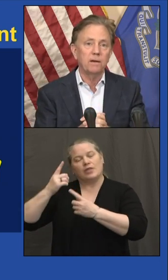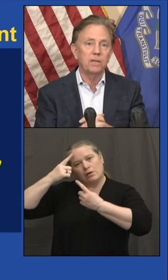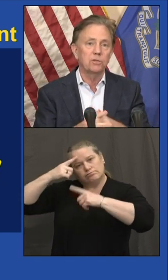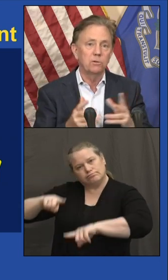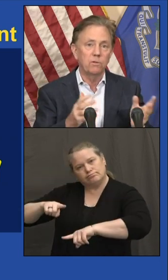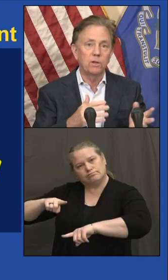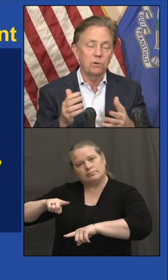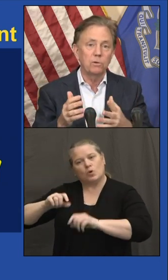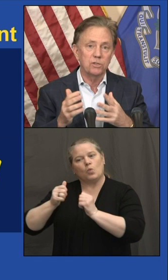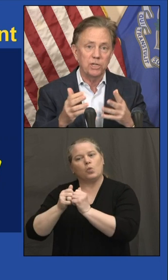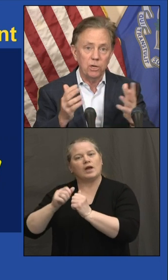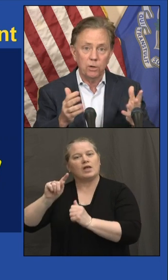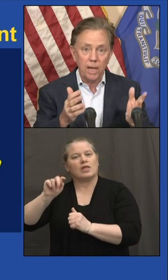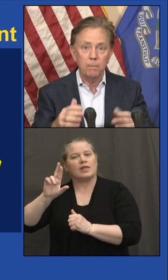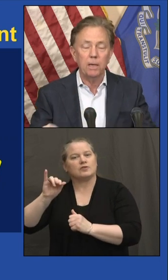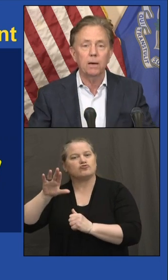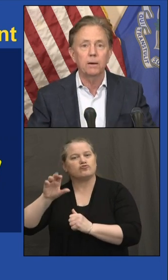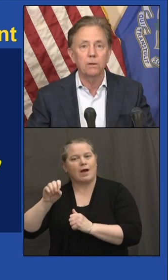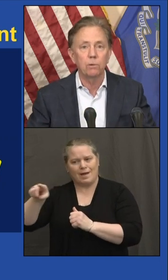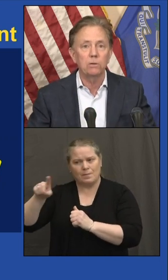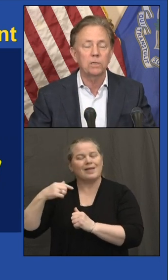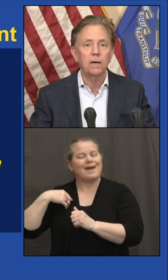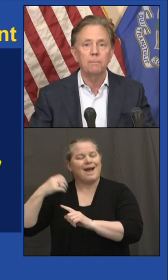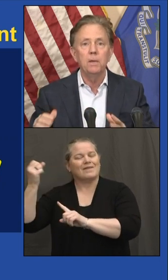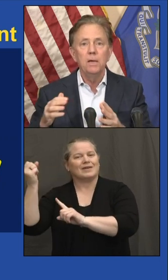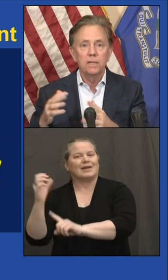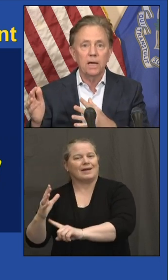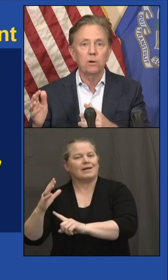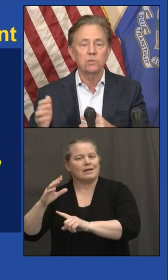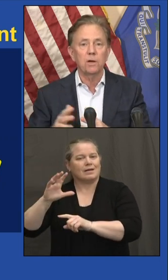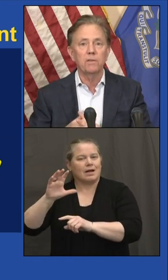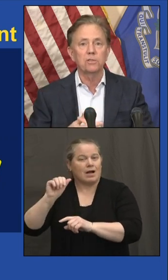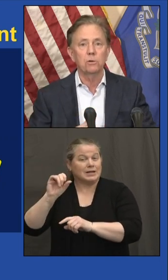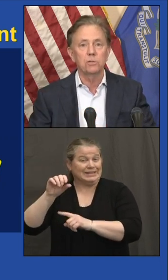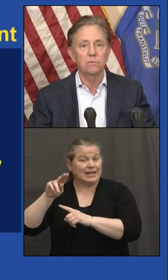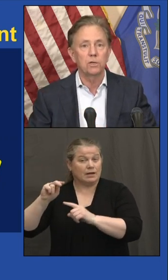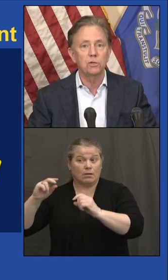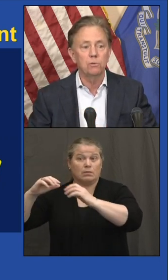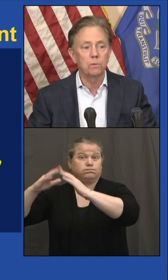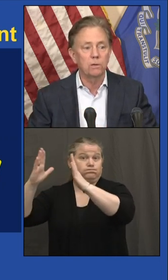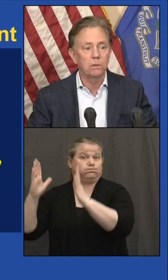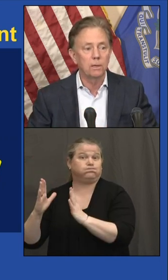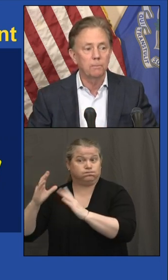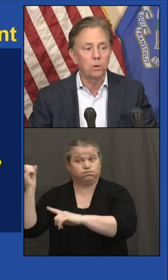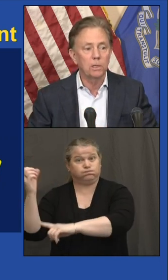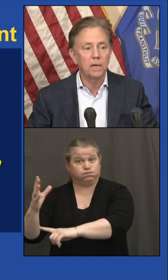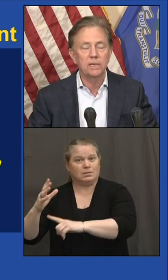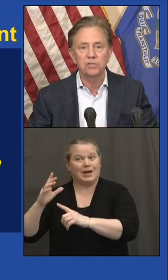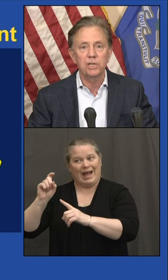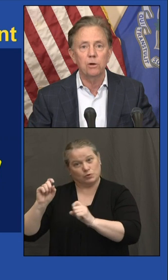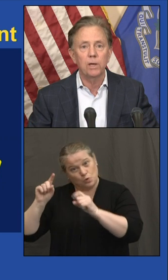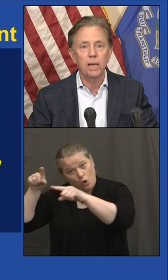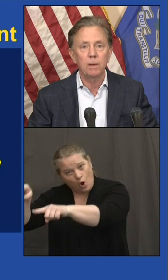tribes have the exclusive to do casino gaming in real time. Now they also have the exclusive to do real online casino gaming